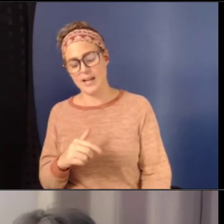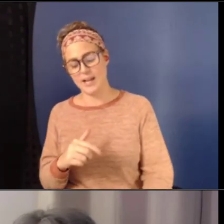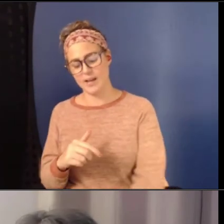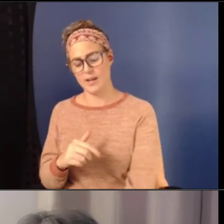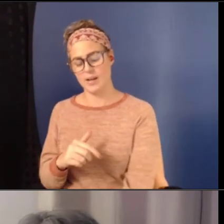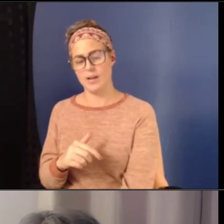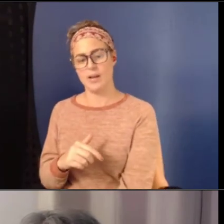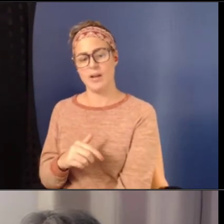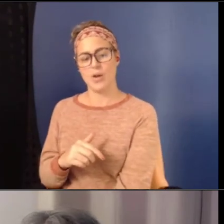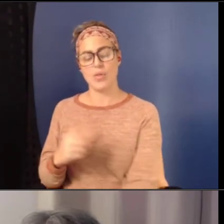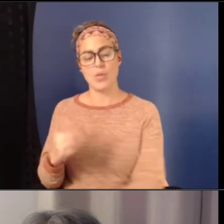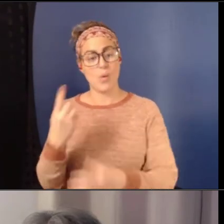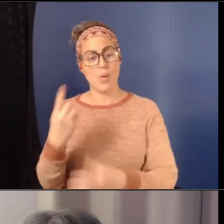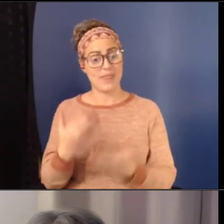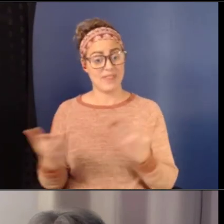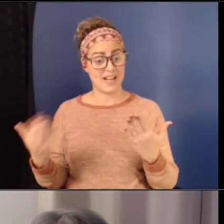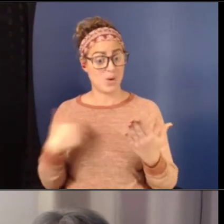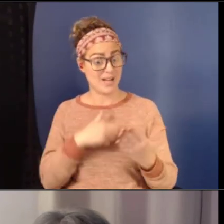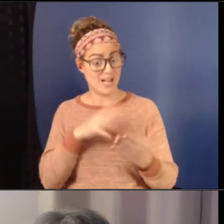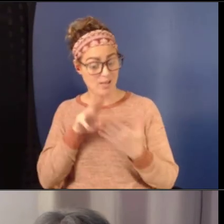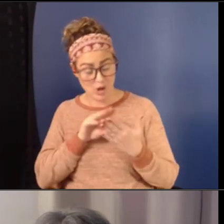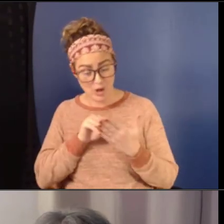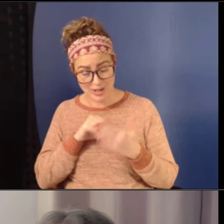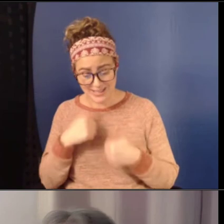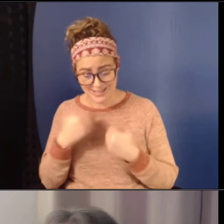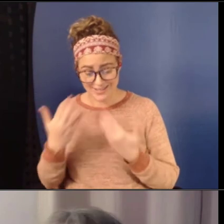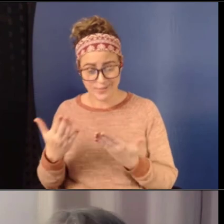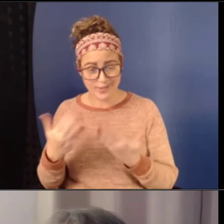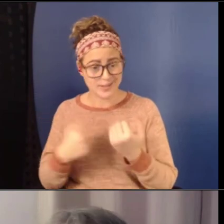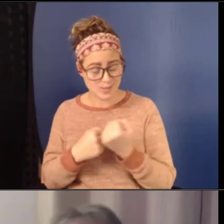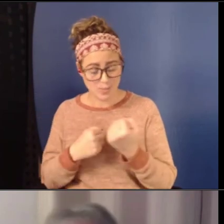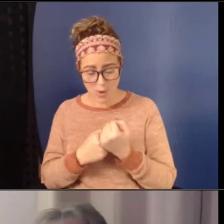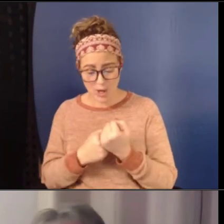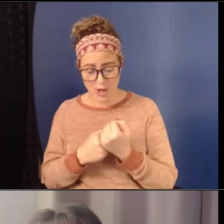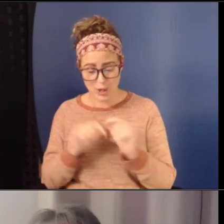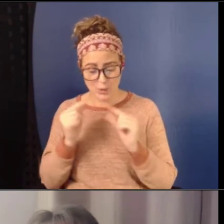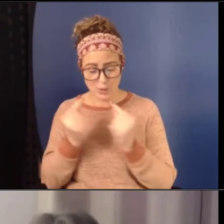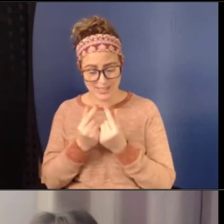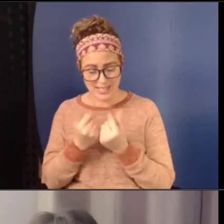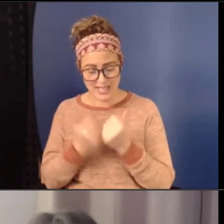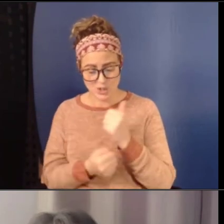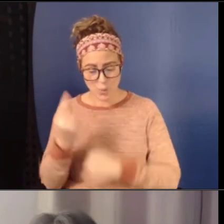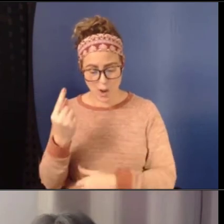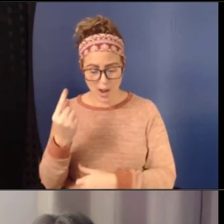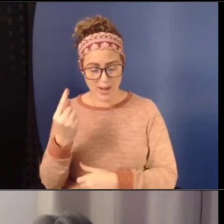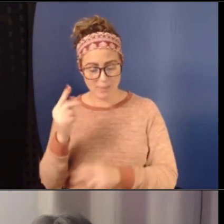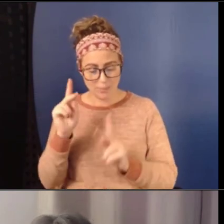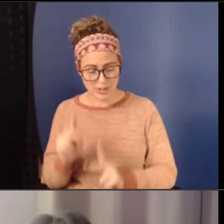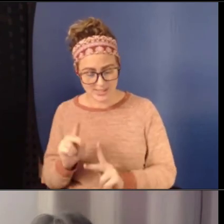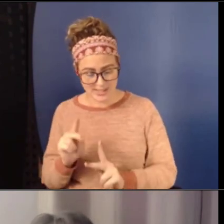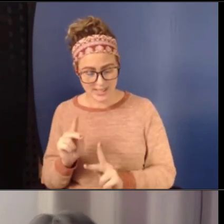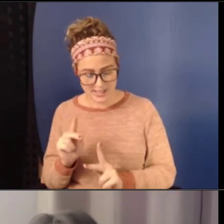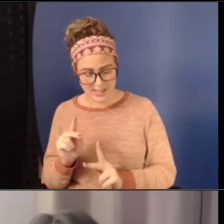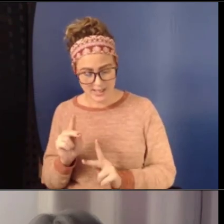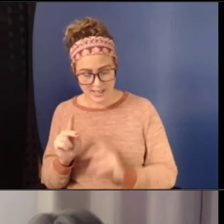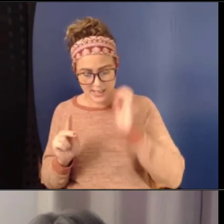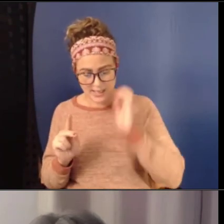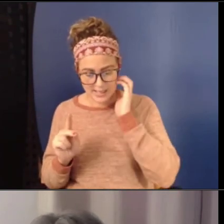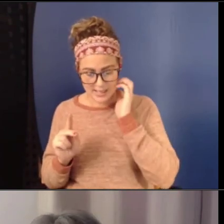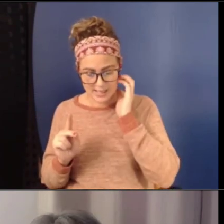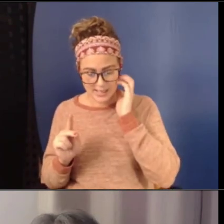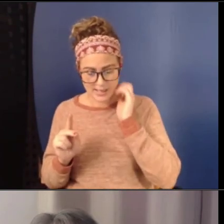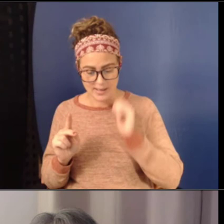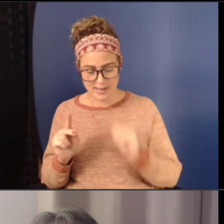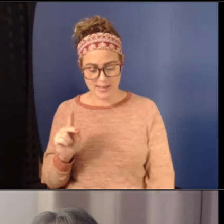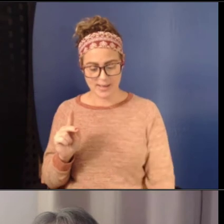groups and schools is that each, uh, person representing a different culture thinks this is unique to their culture.